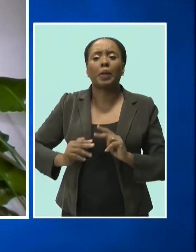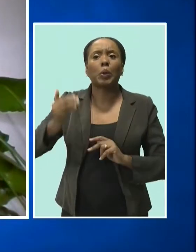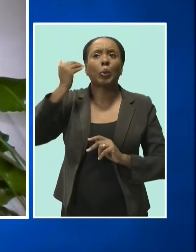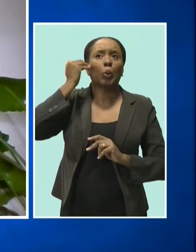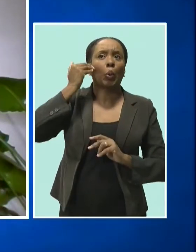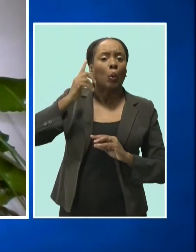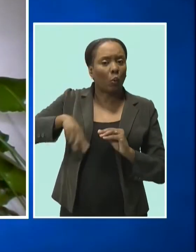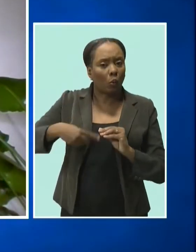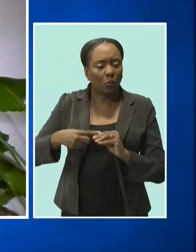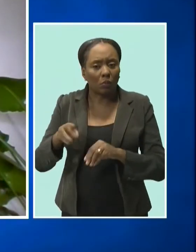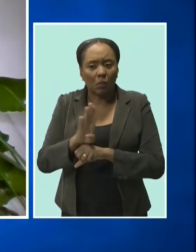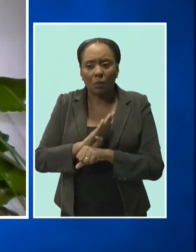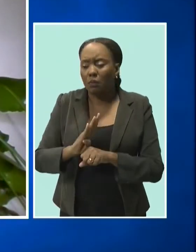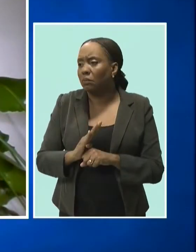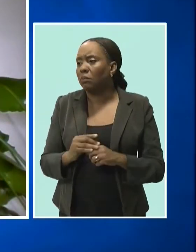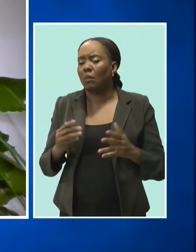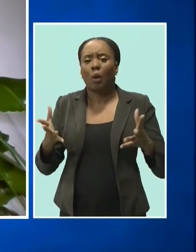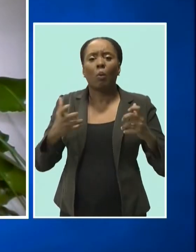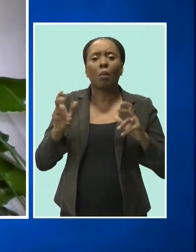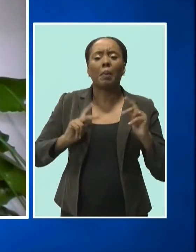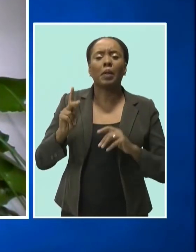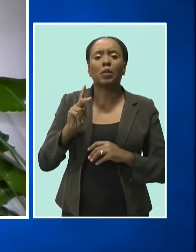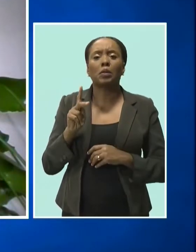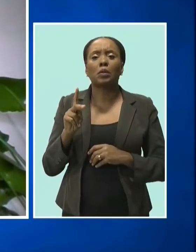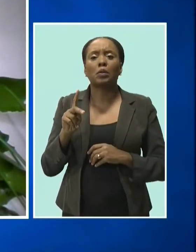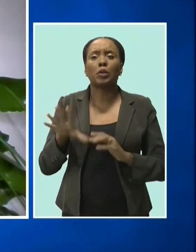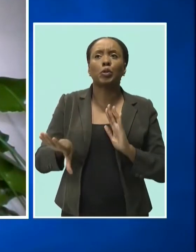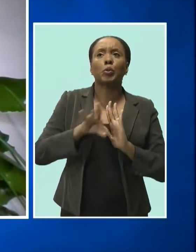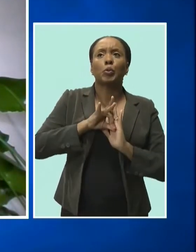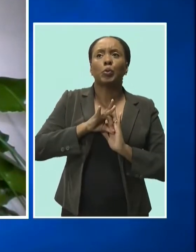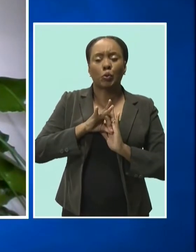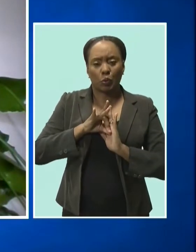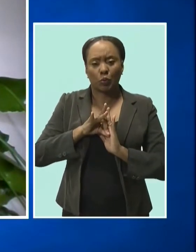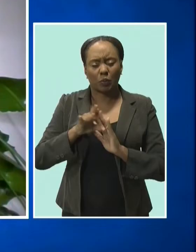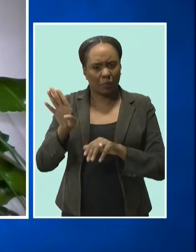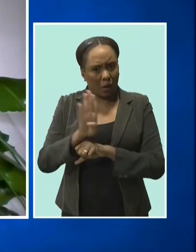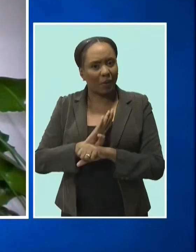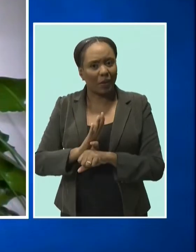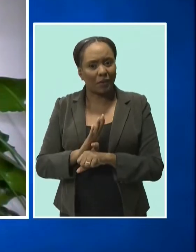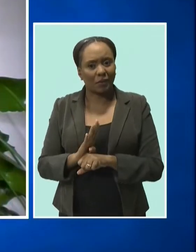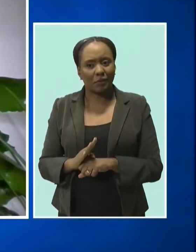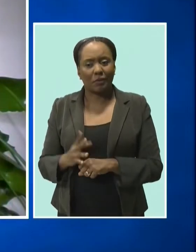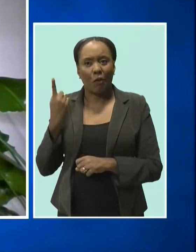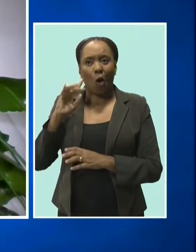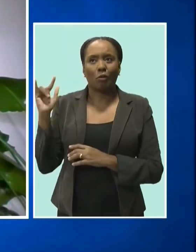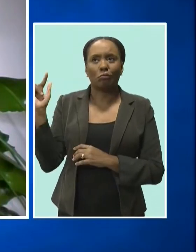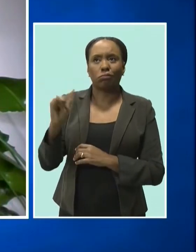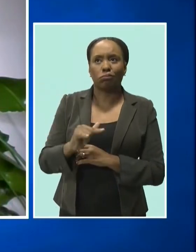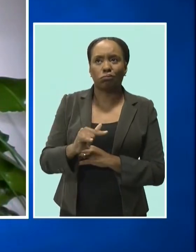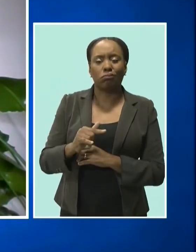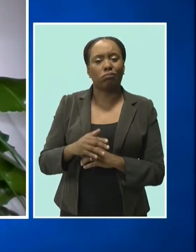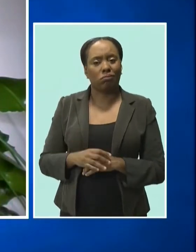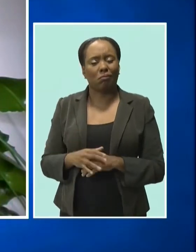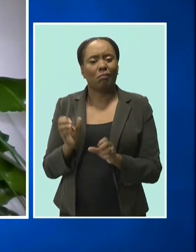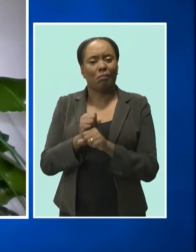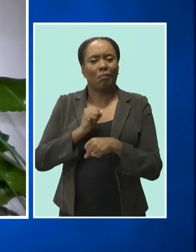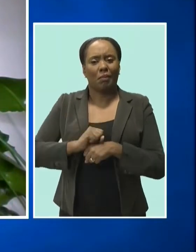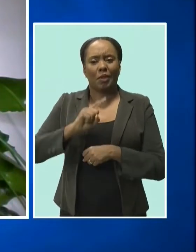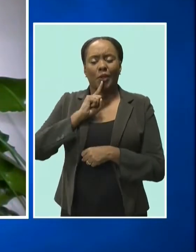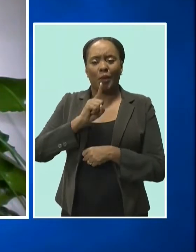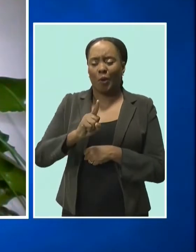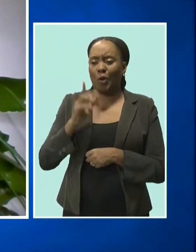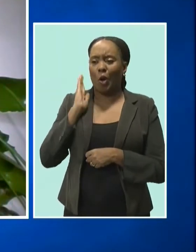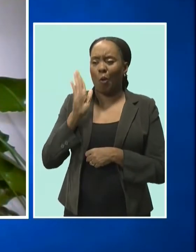Barbados becomes that choice for customers. I think that will also ensure that there is